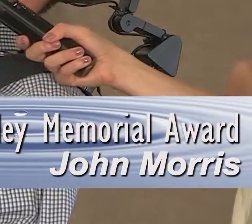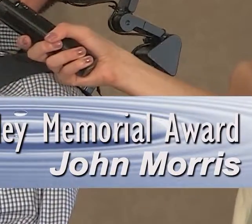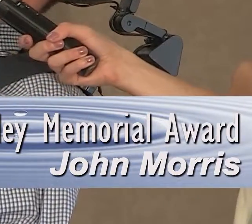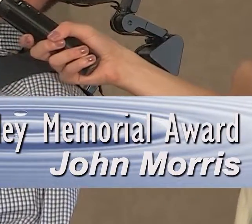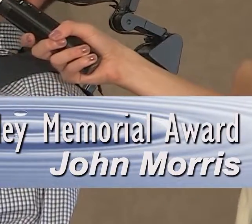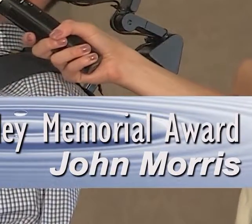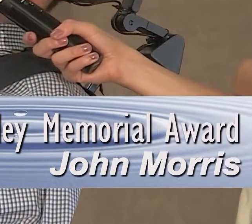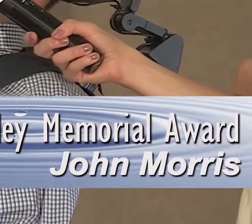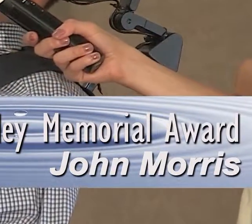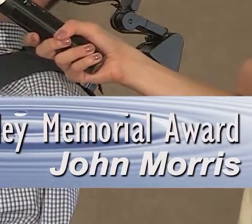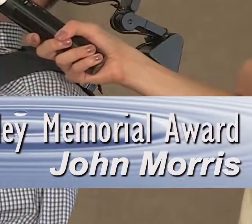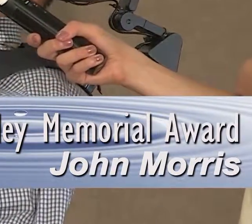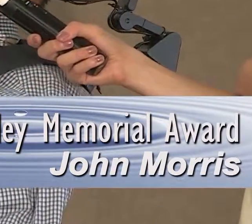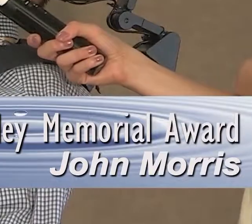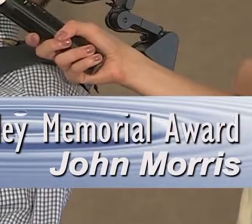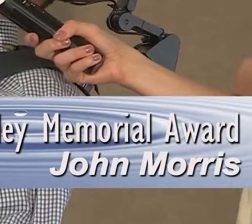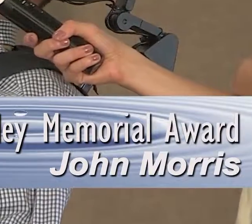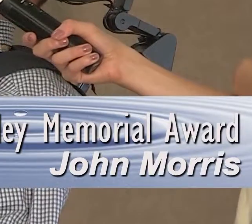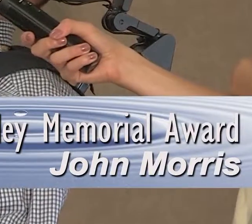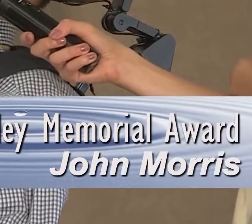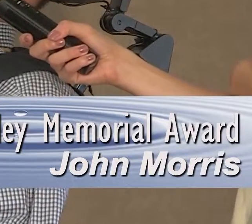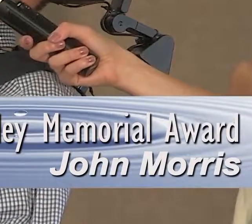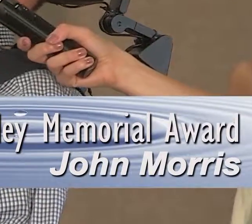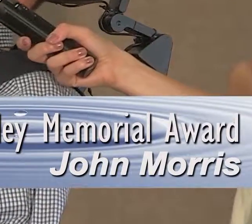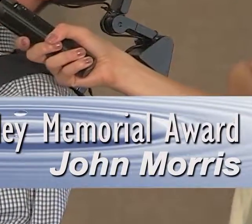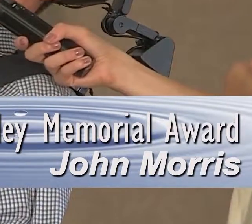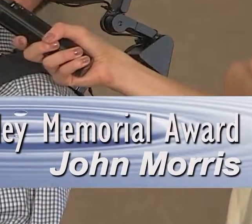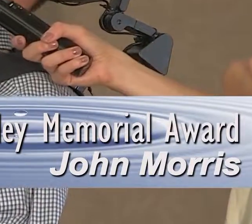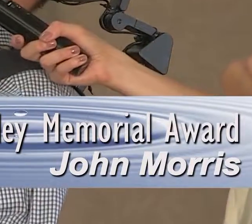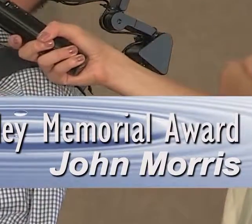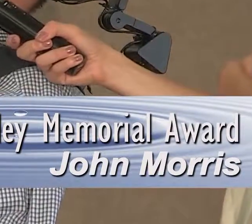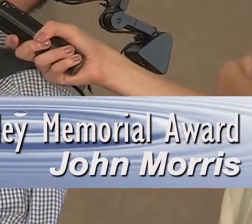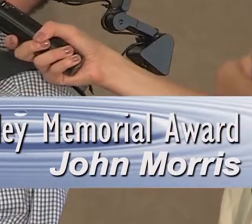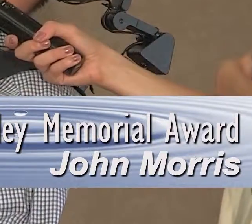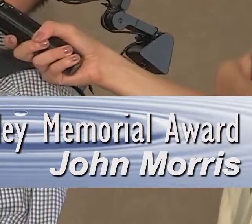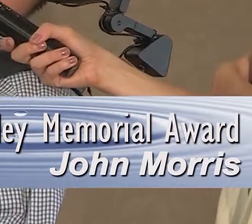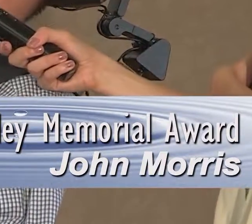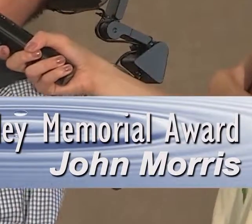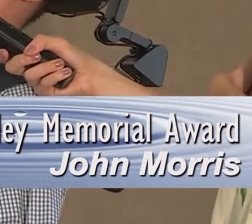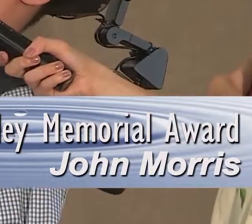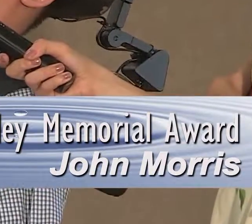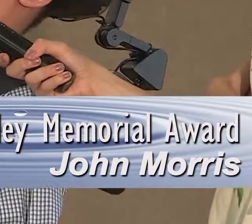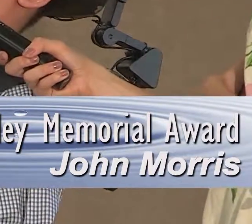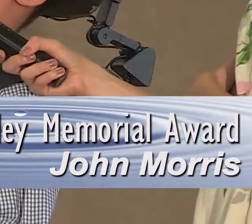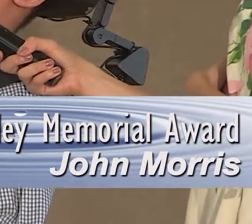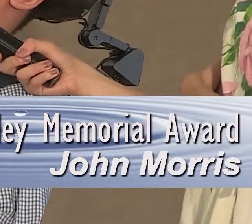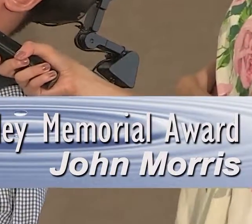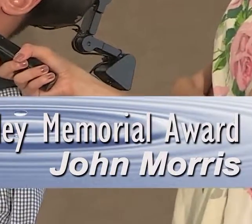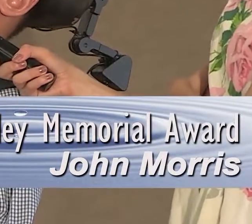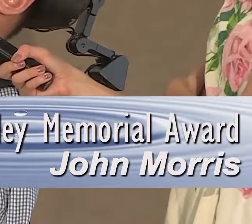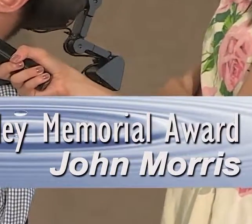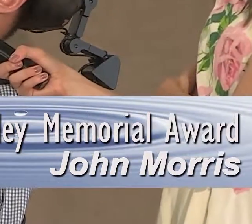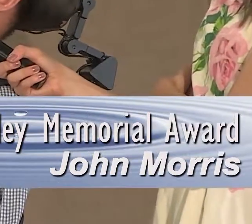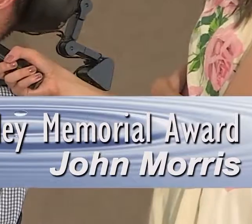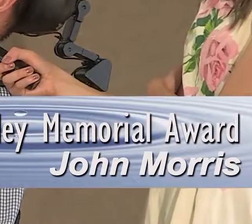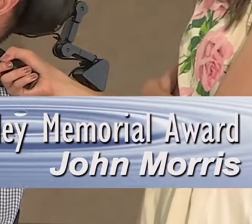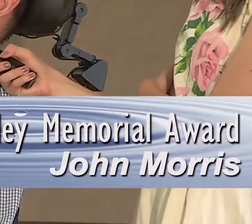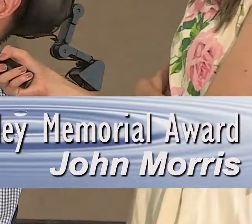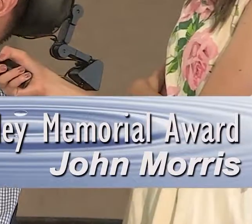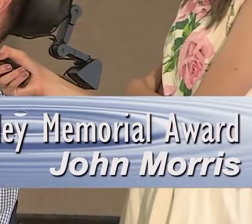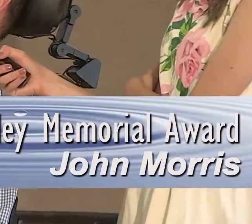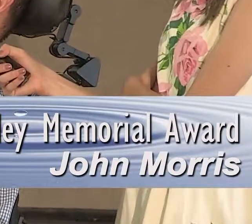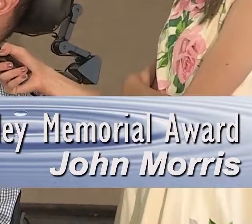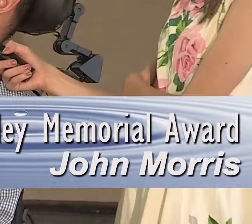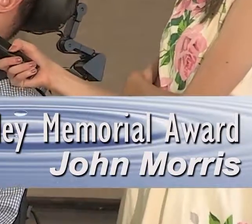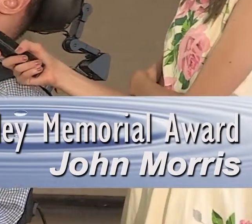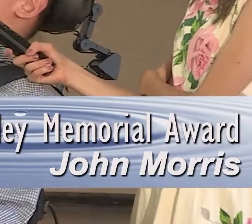support of my company. Terry, Mike, you guys literally have paved the way. Mike, you